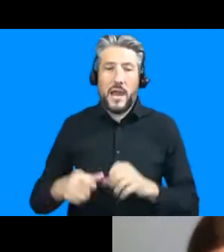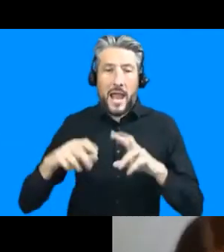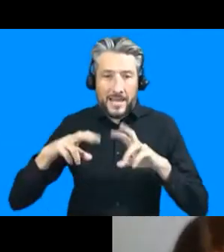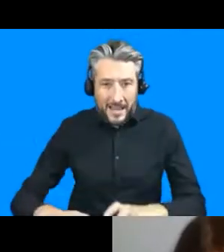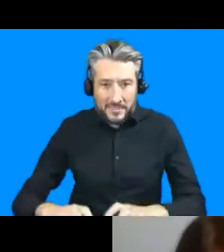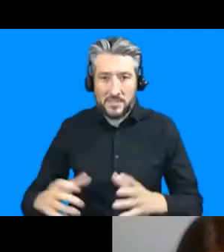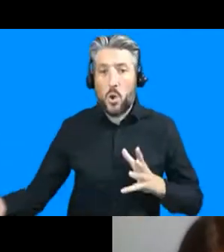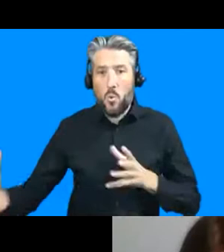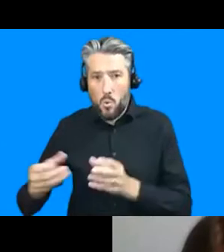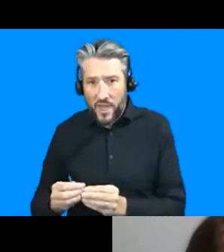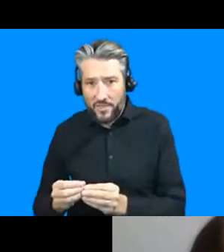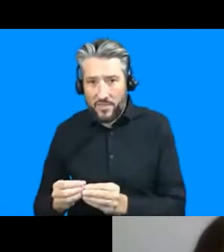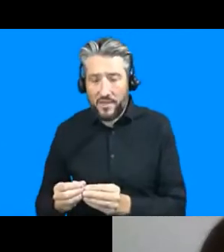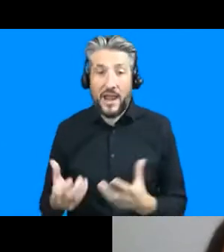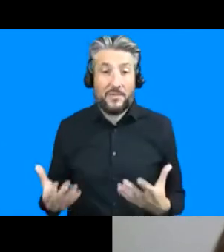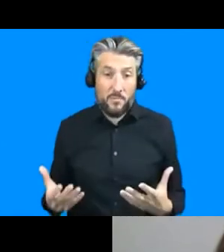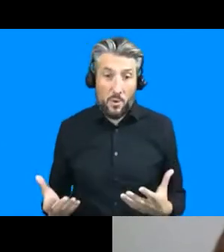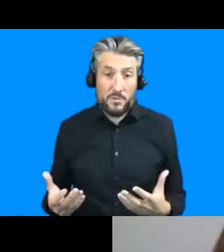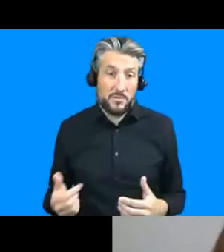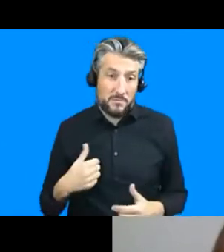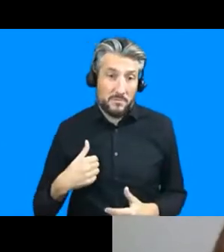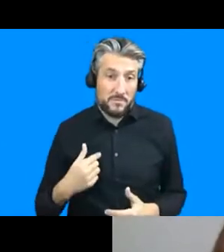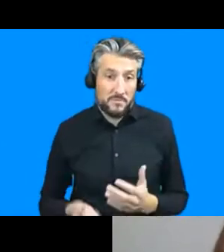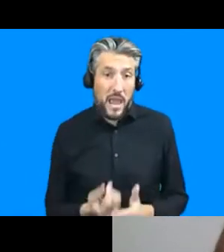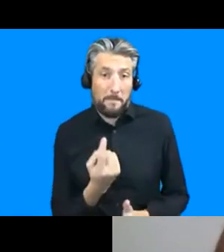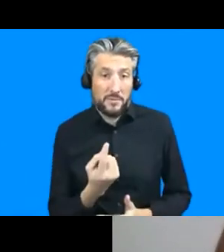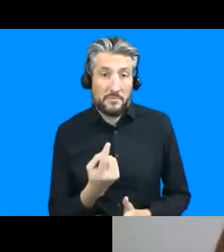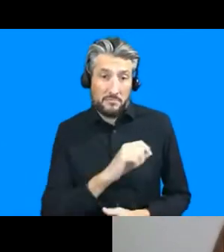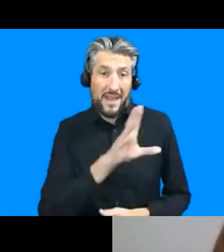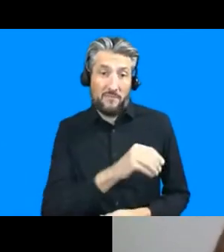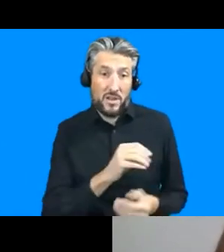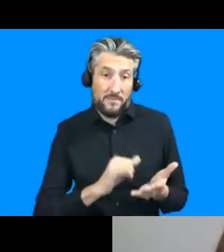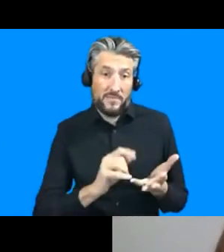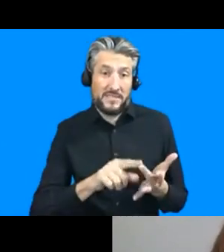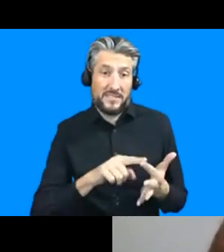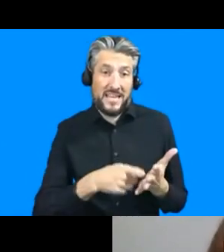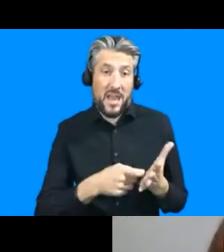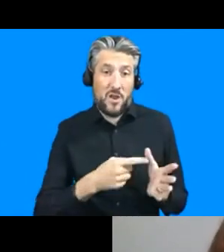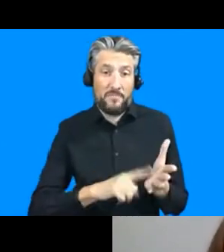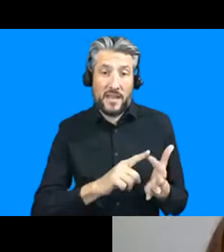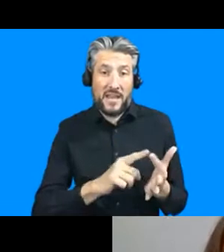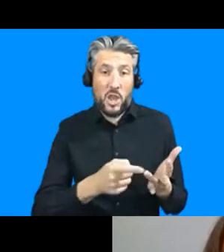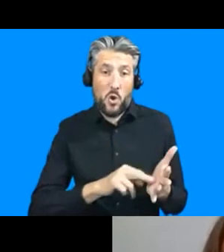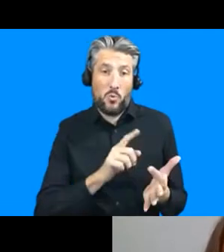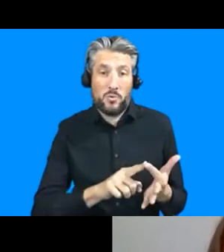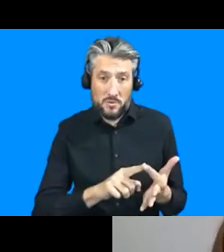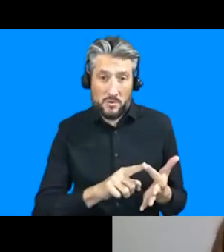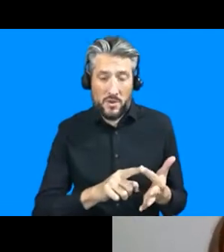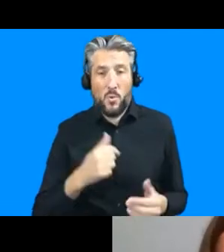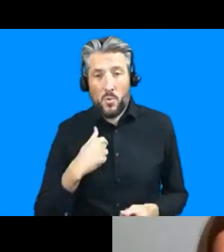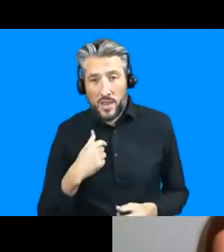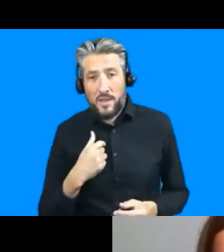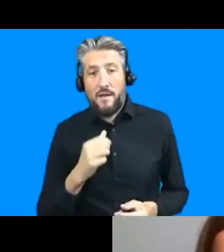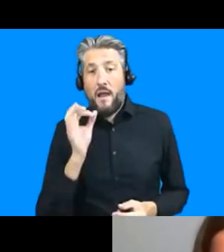i'm doing that currently in sierra leone and come up with the kind of policy or accountability solutions together with us so that's